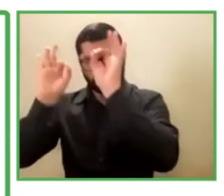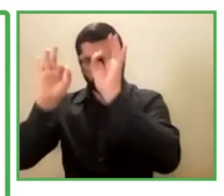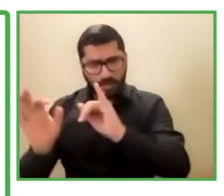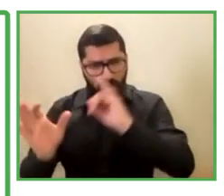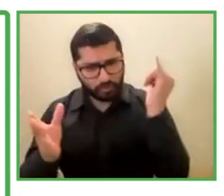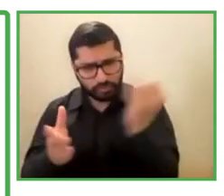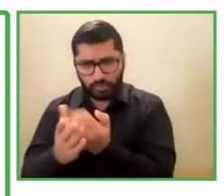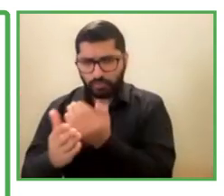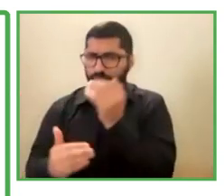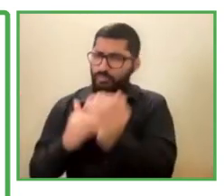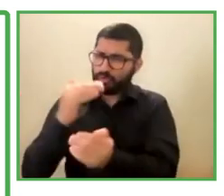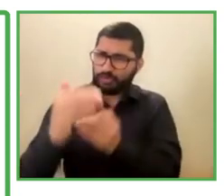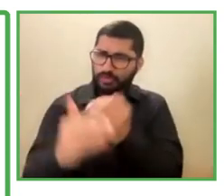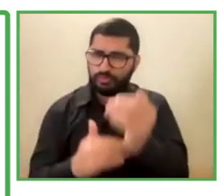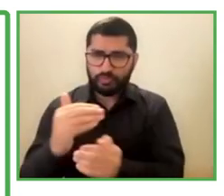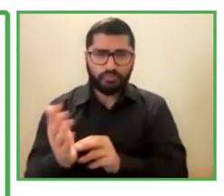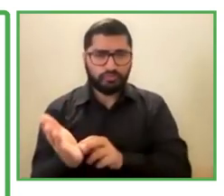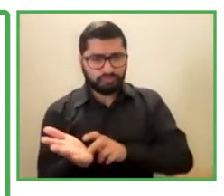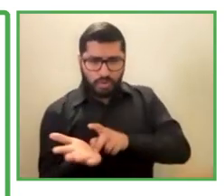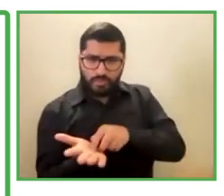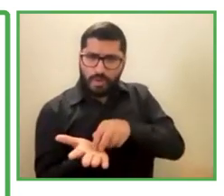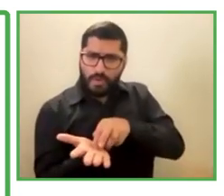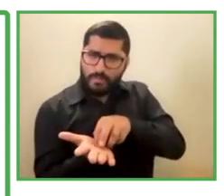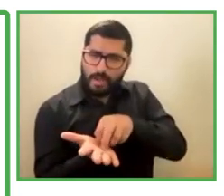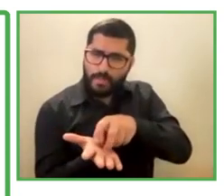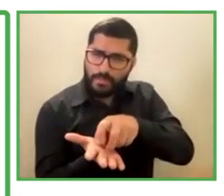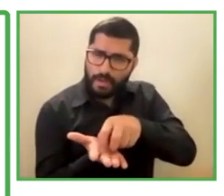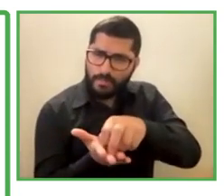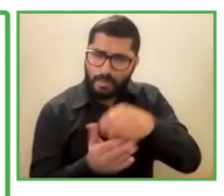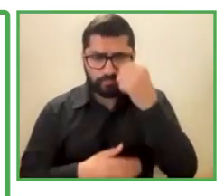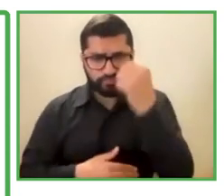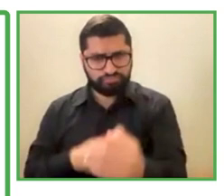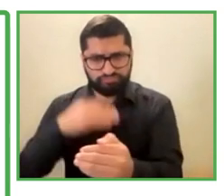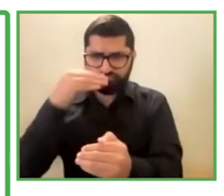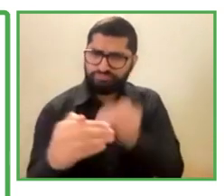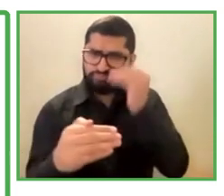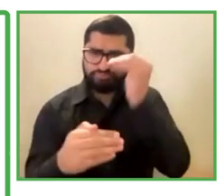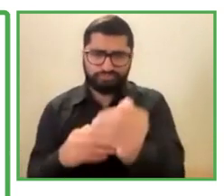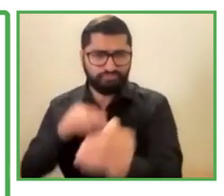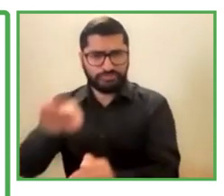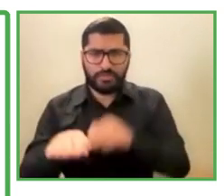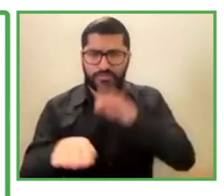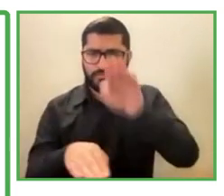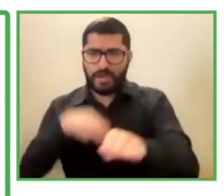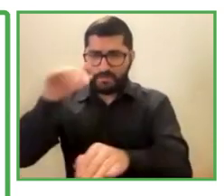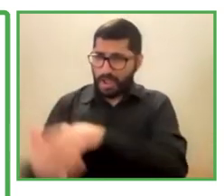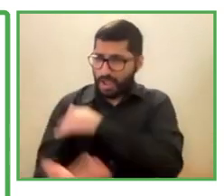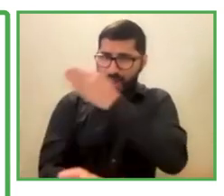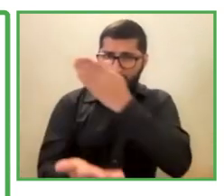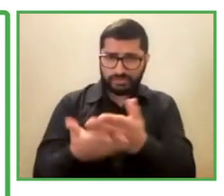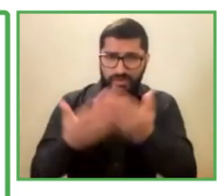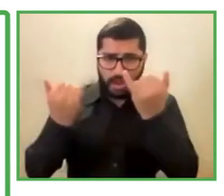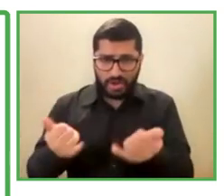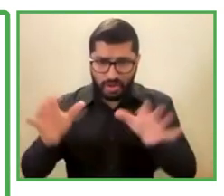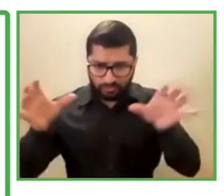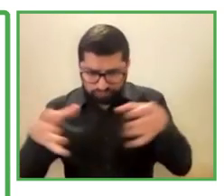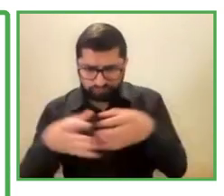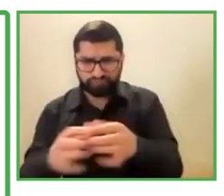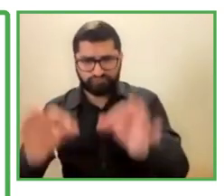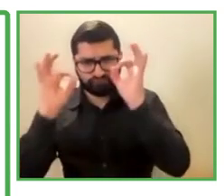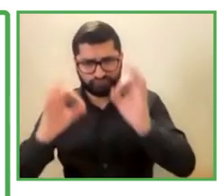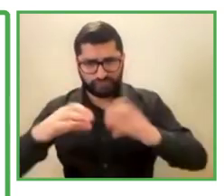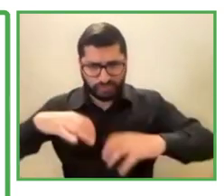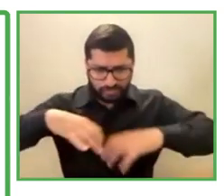we advanced slowly but firmly to be a more inclusive and